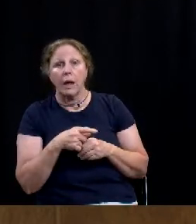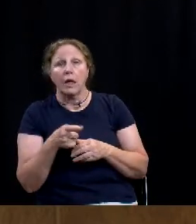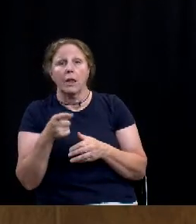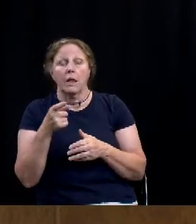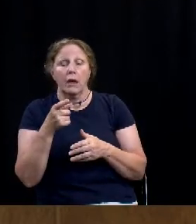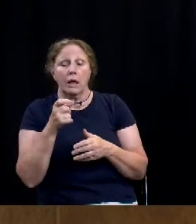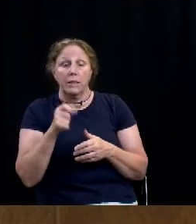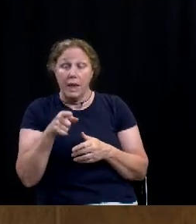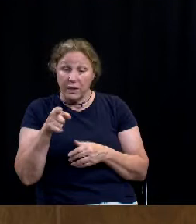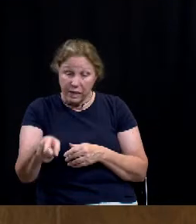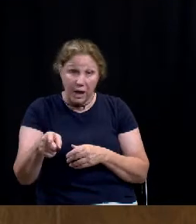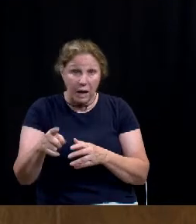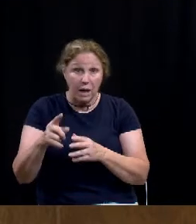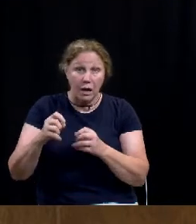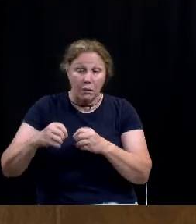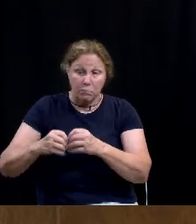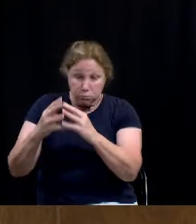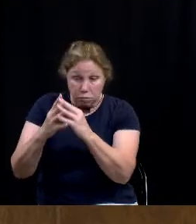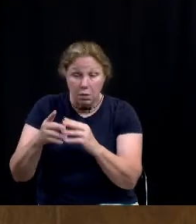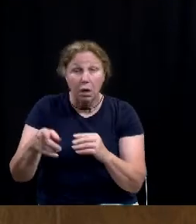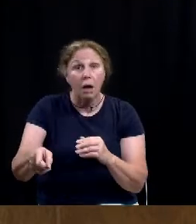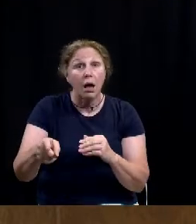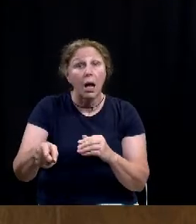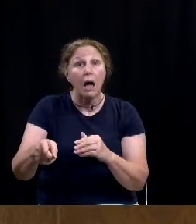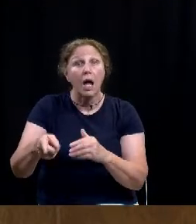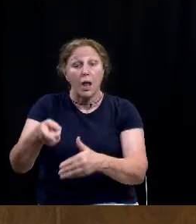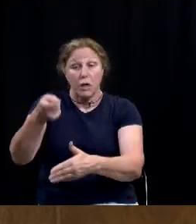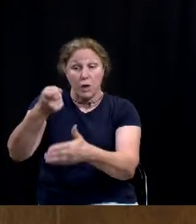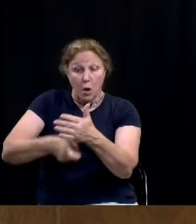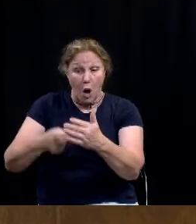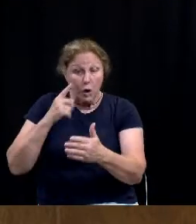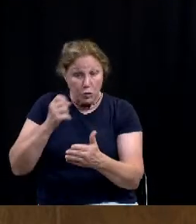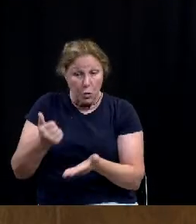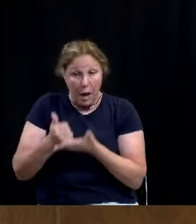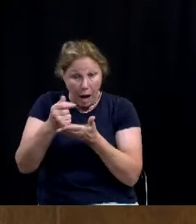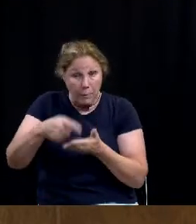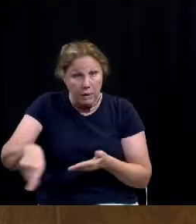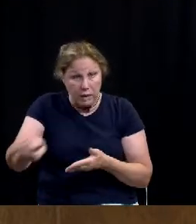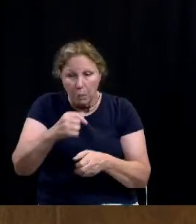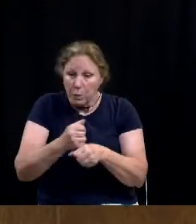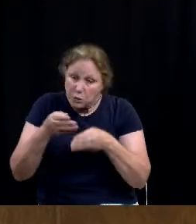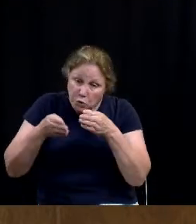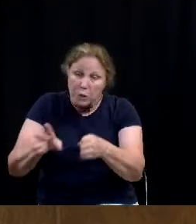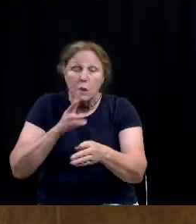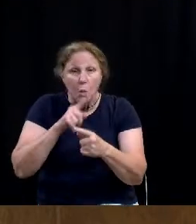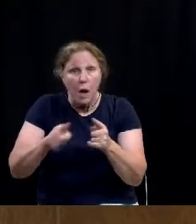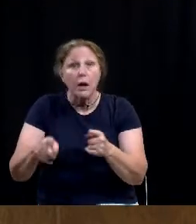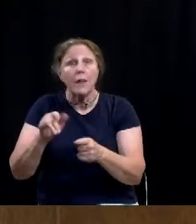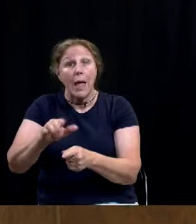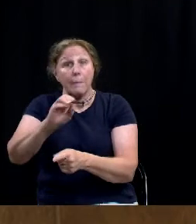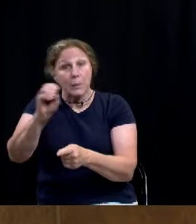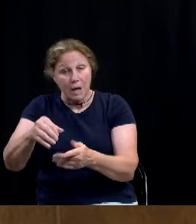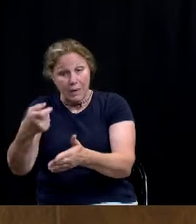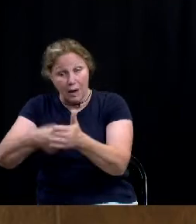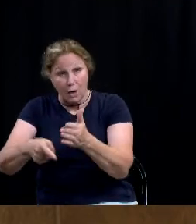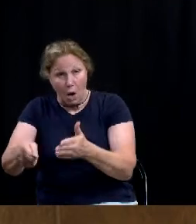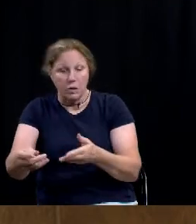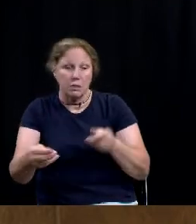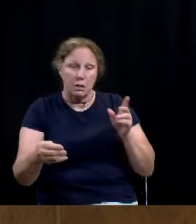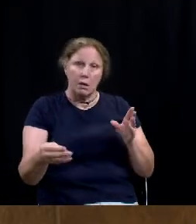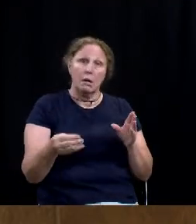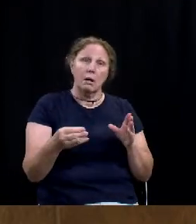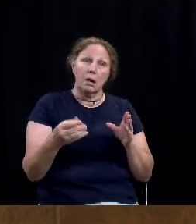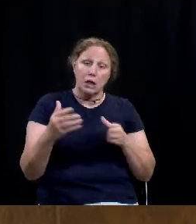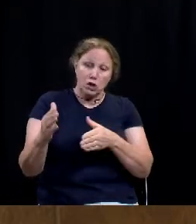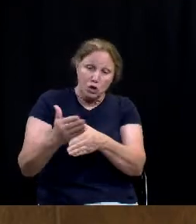of the infrastructure necessary to serve that new development, this whole process and having that development